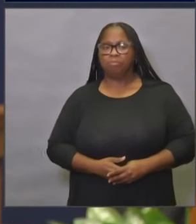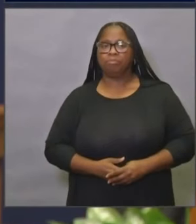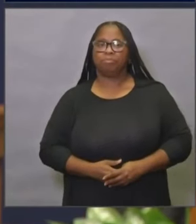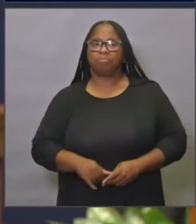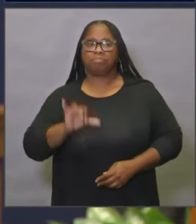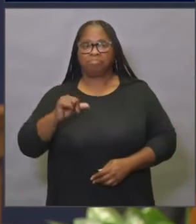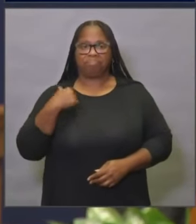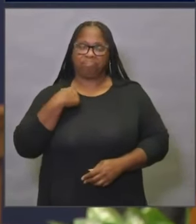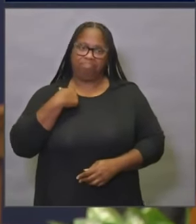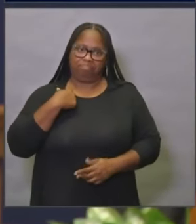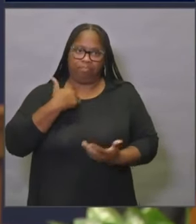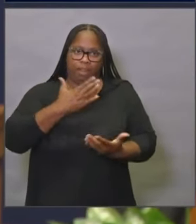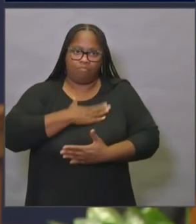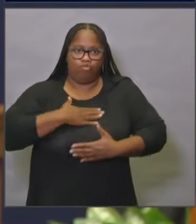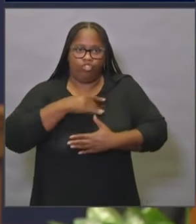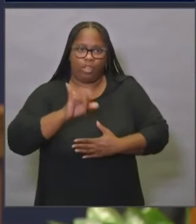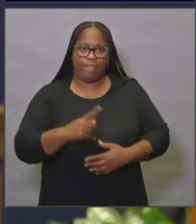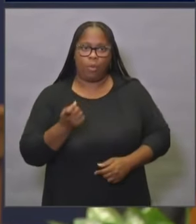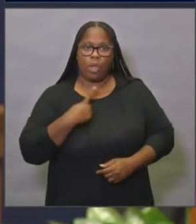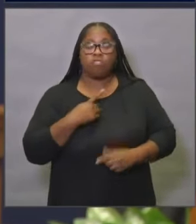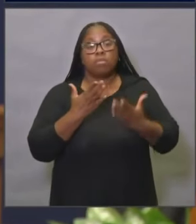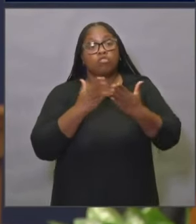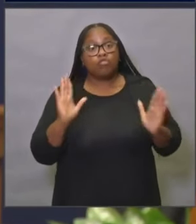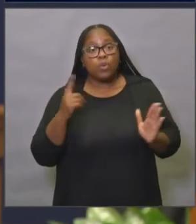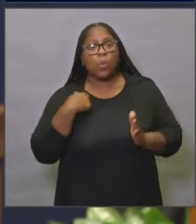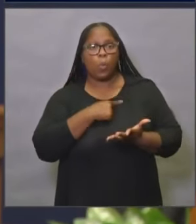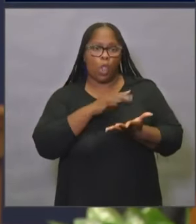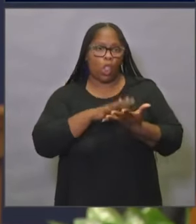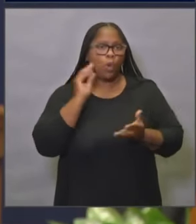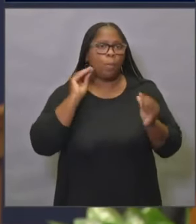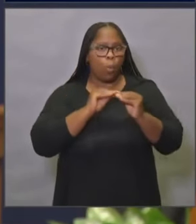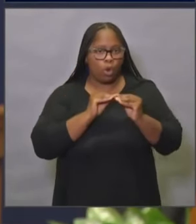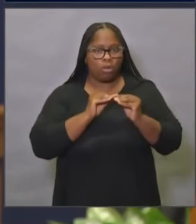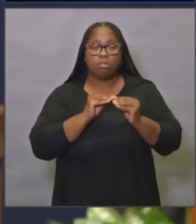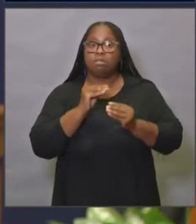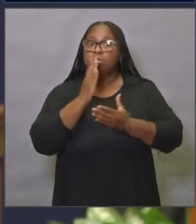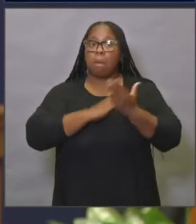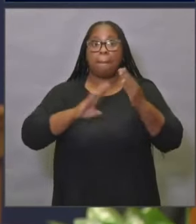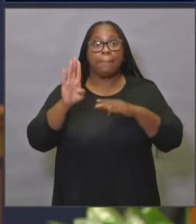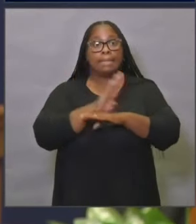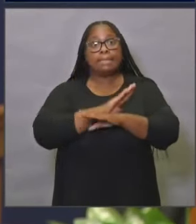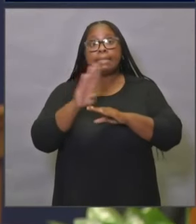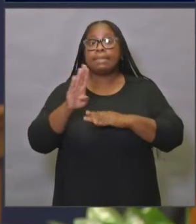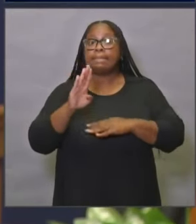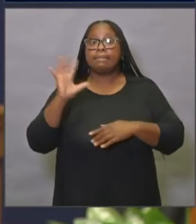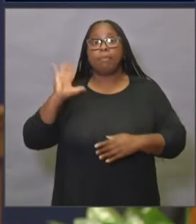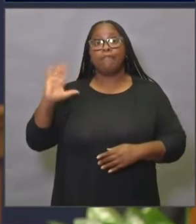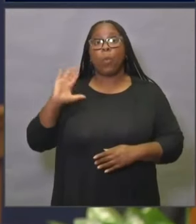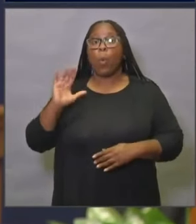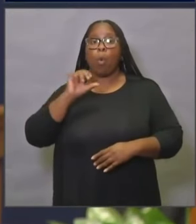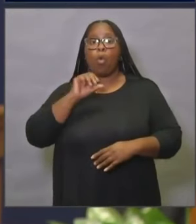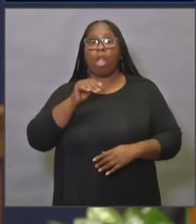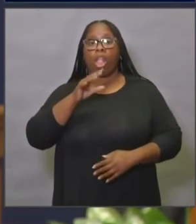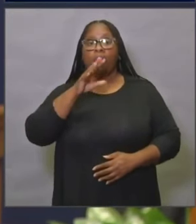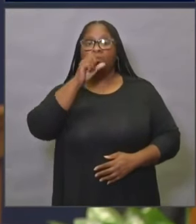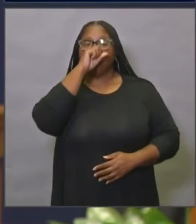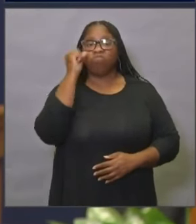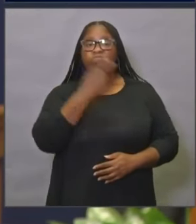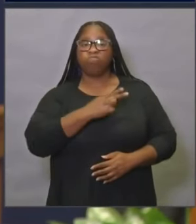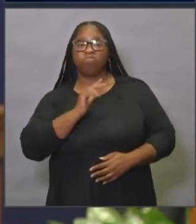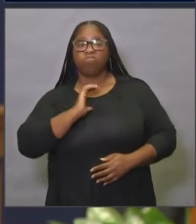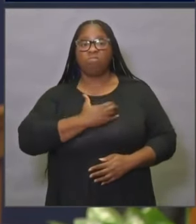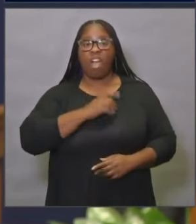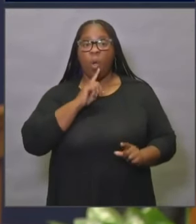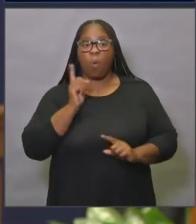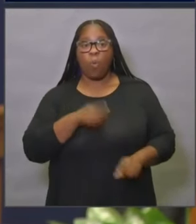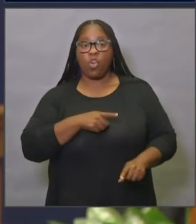you know, we're learning a lot. We've seen, you know, more businesses that early on weren't in compliance with the orders and all of them coming